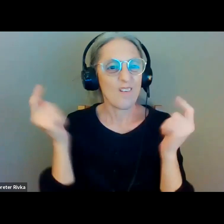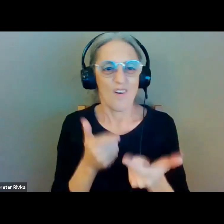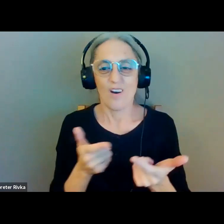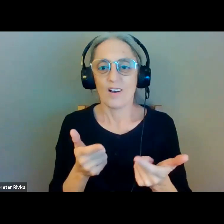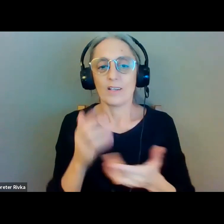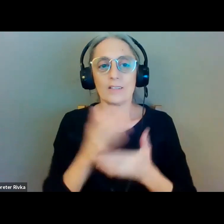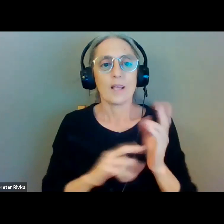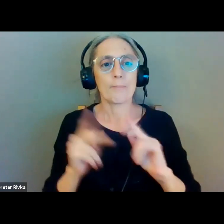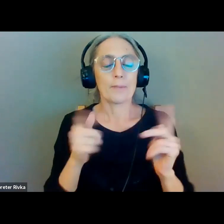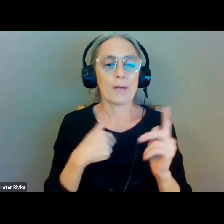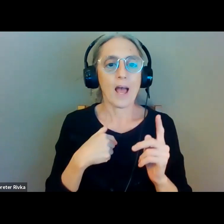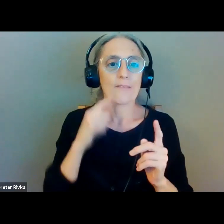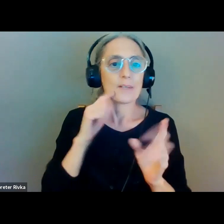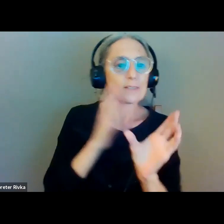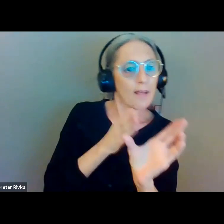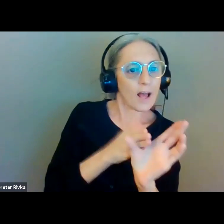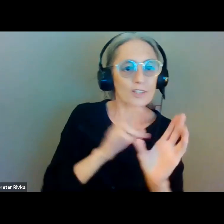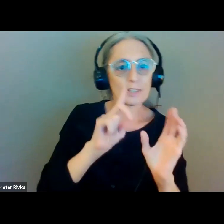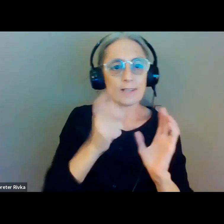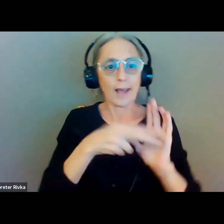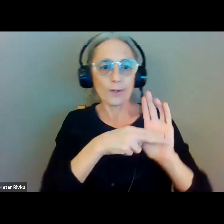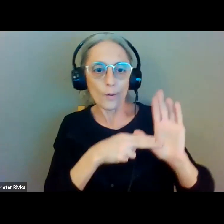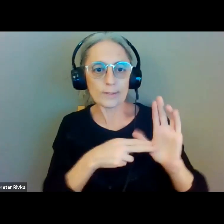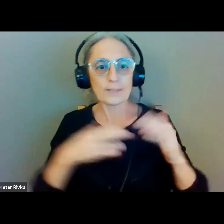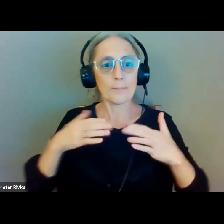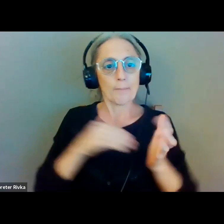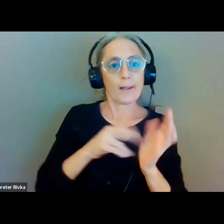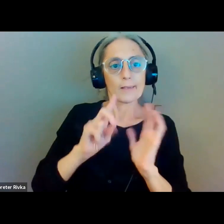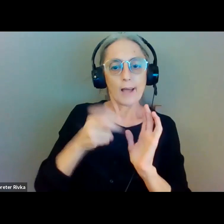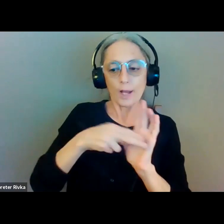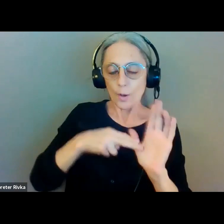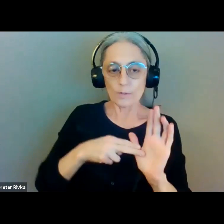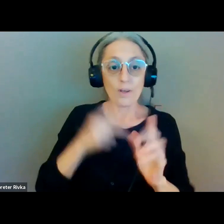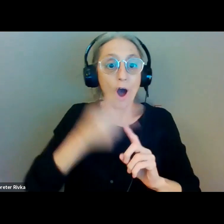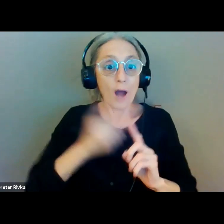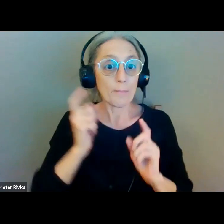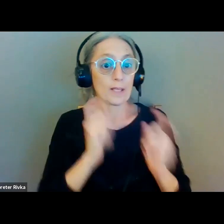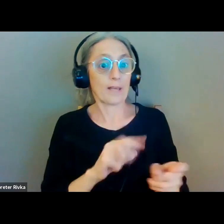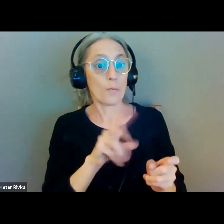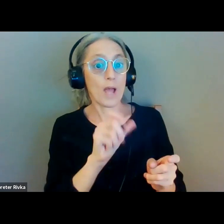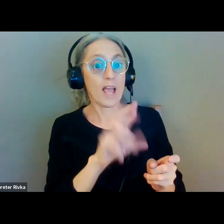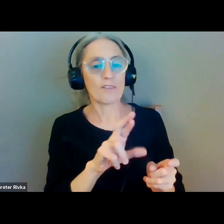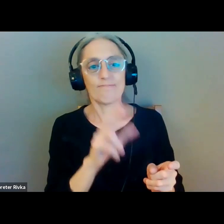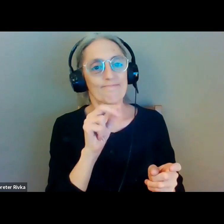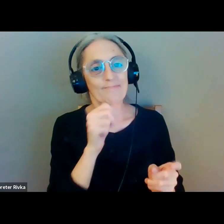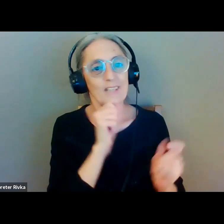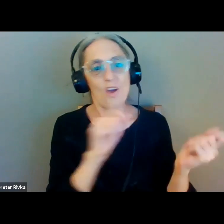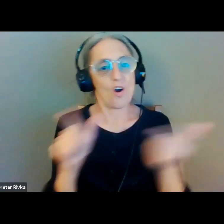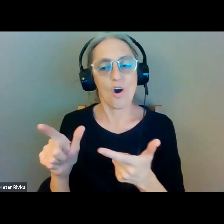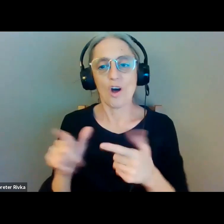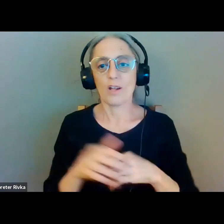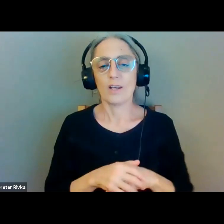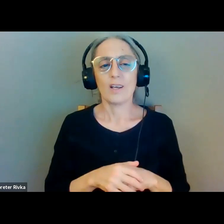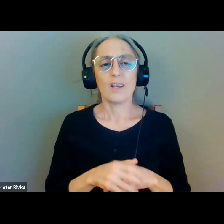in the medical or psychological sense automatically gets a waiver um driving i think is kind of unique in